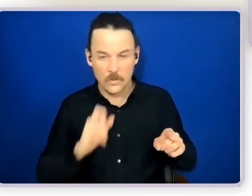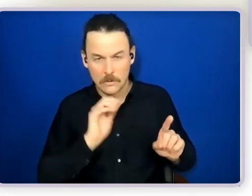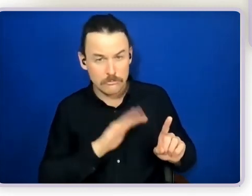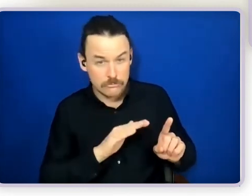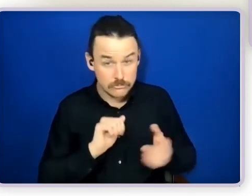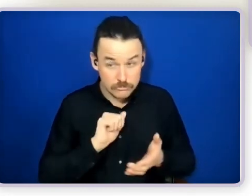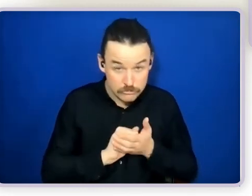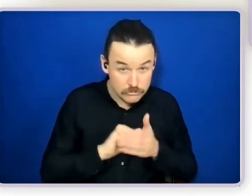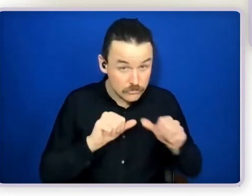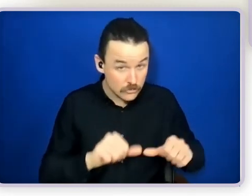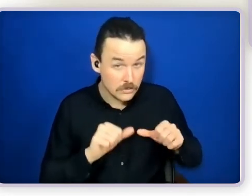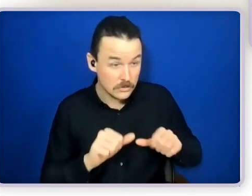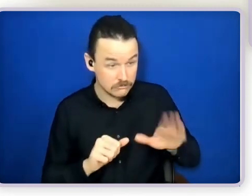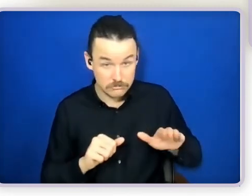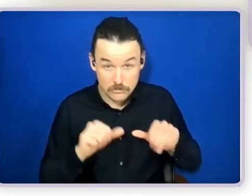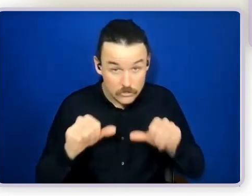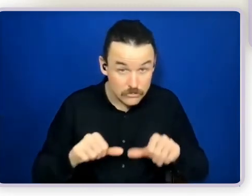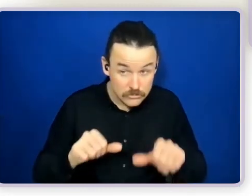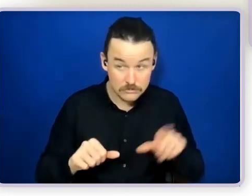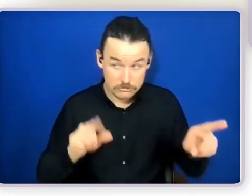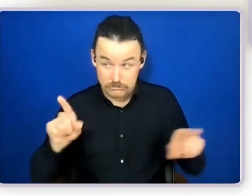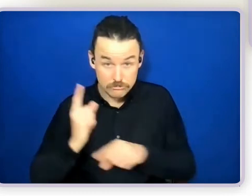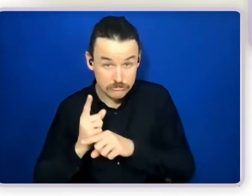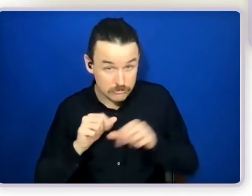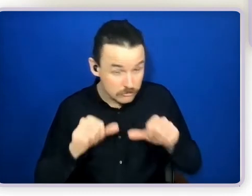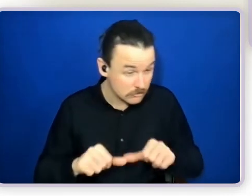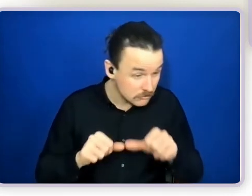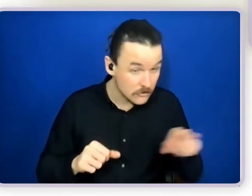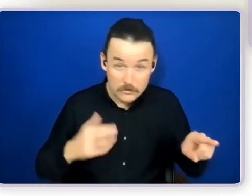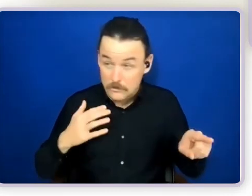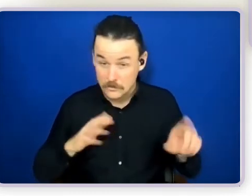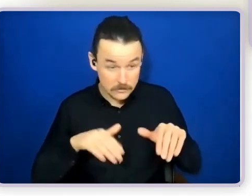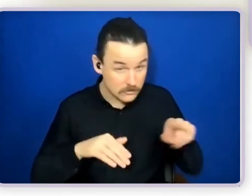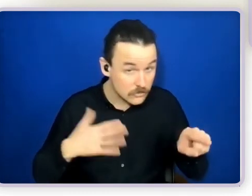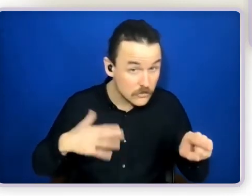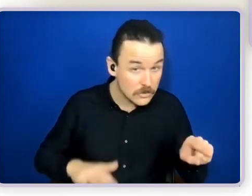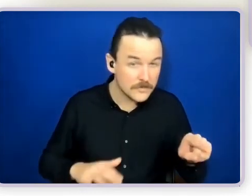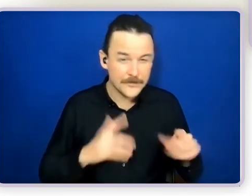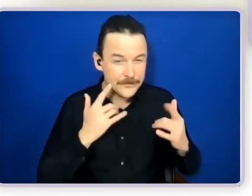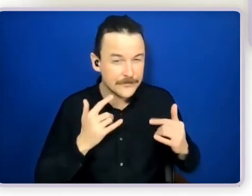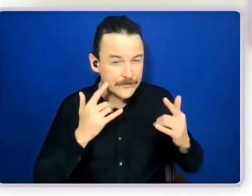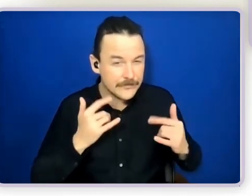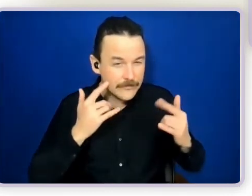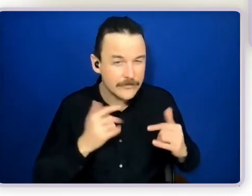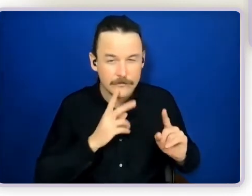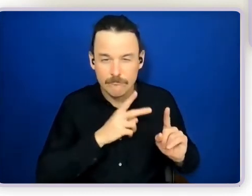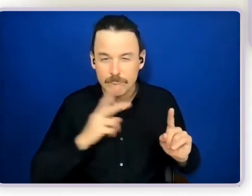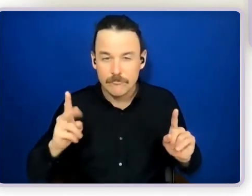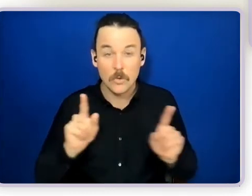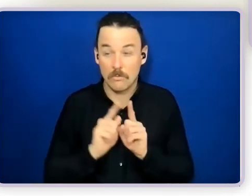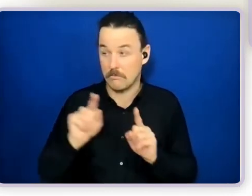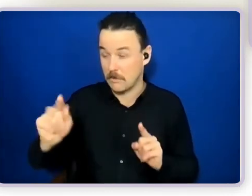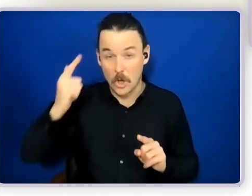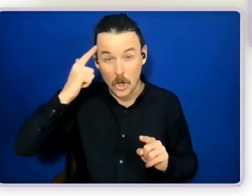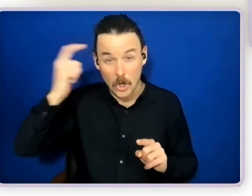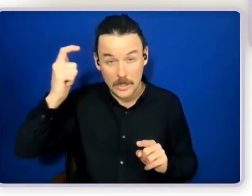they'll help the circle figure out ways to enable those decisions that are made or the ideas that have come forth turn them into actions